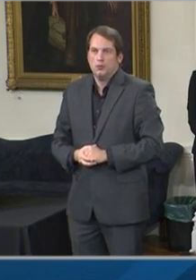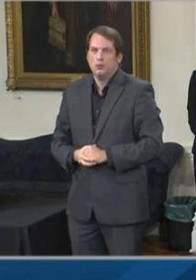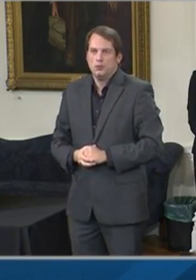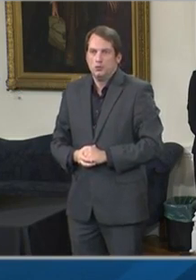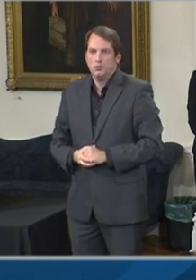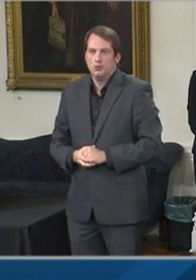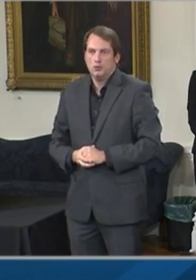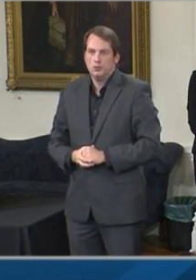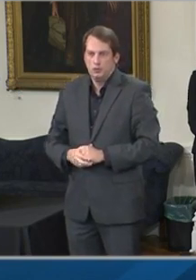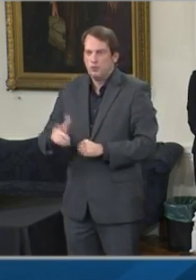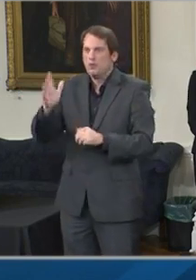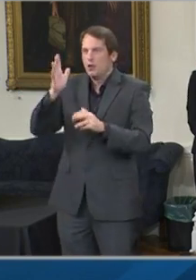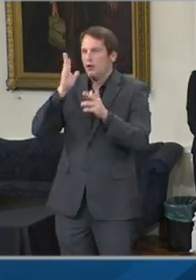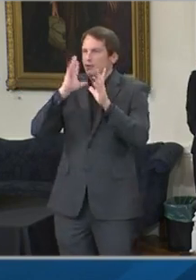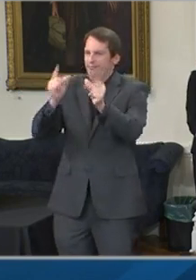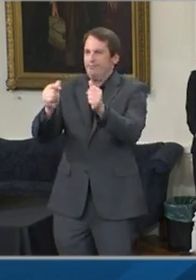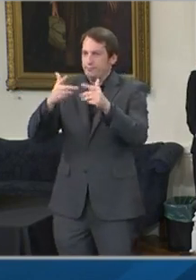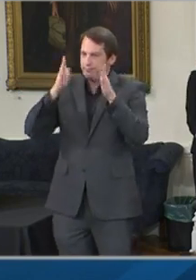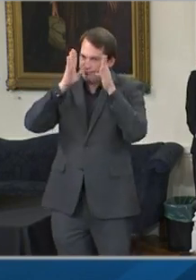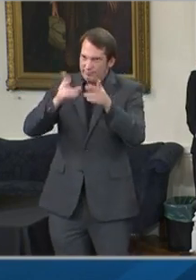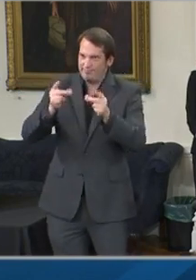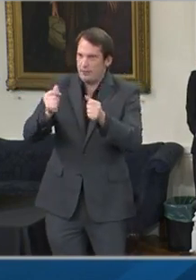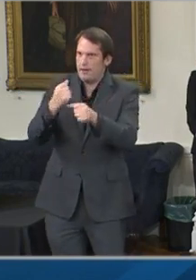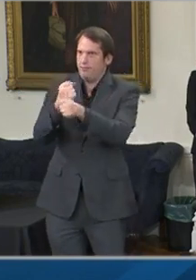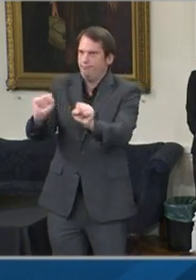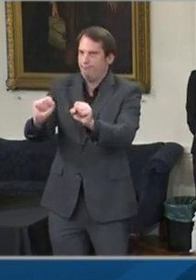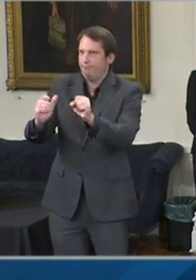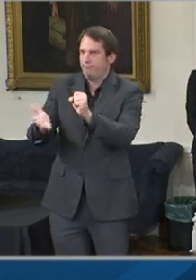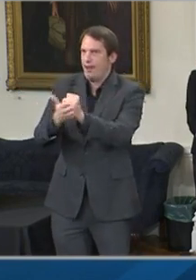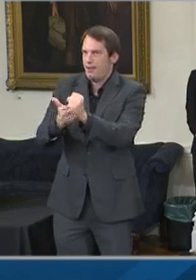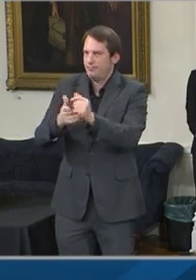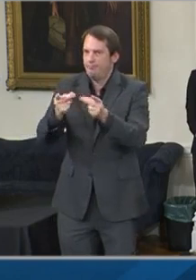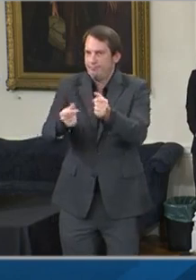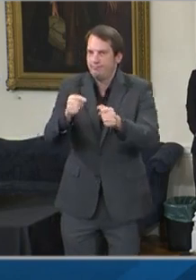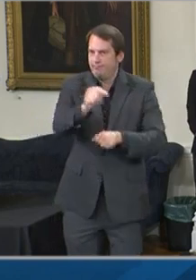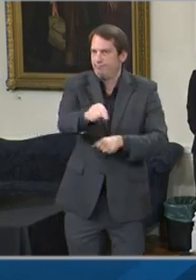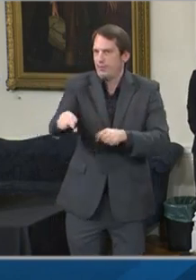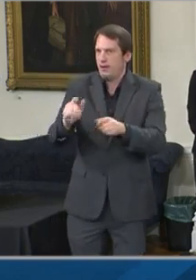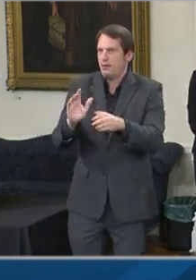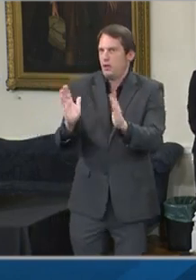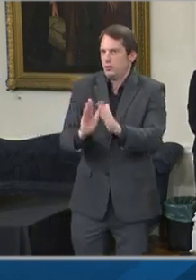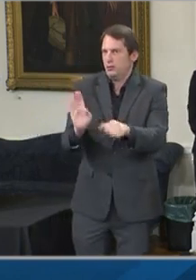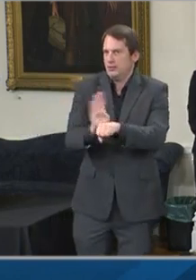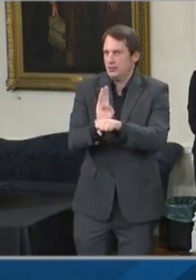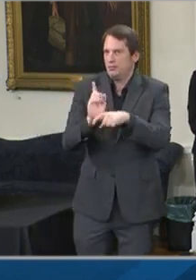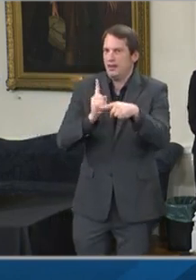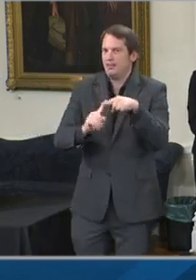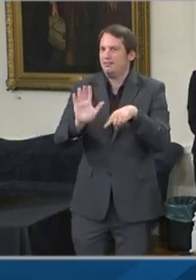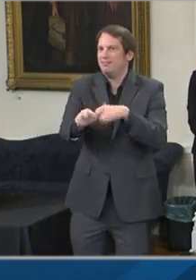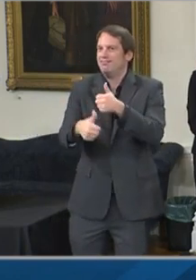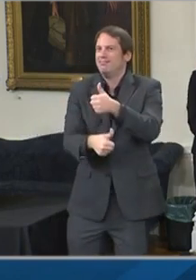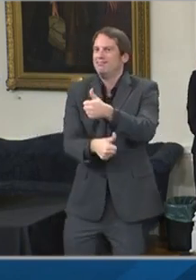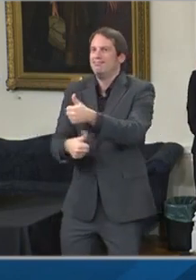to the small businesses and their employees who need our help the most.